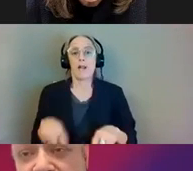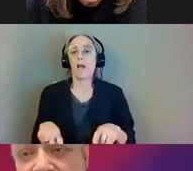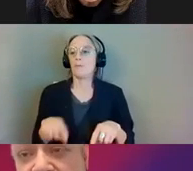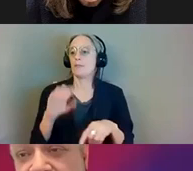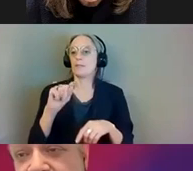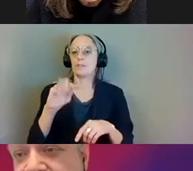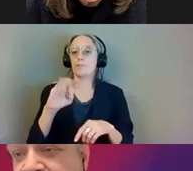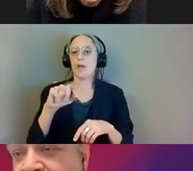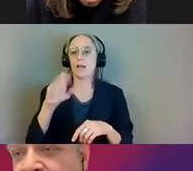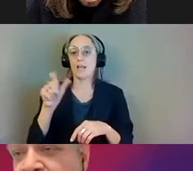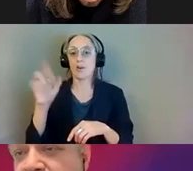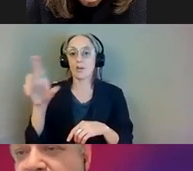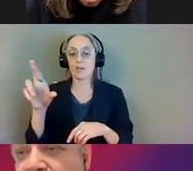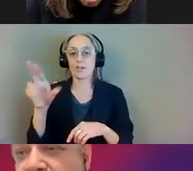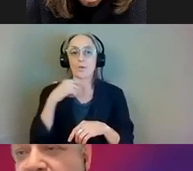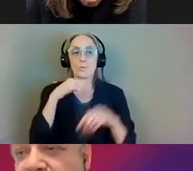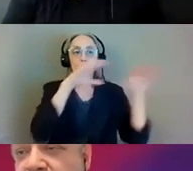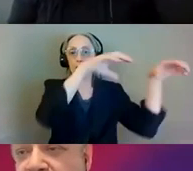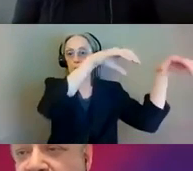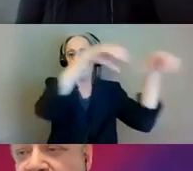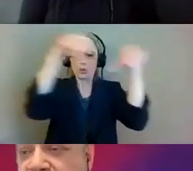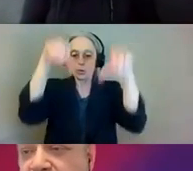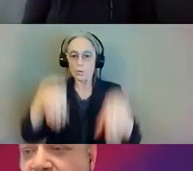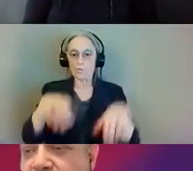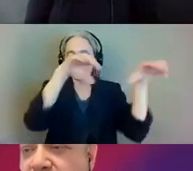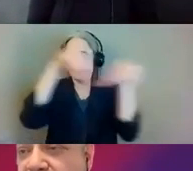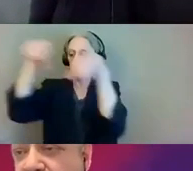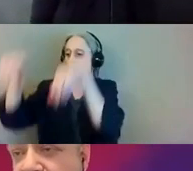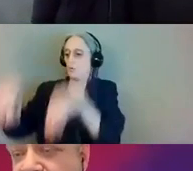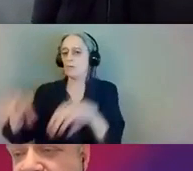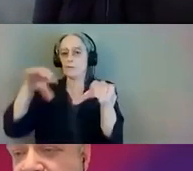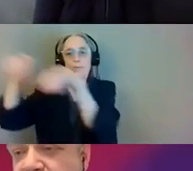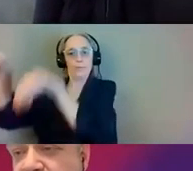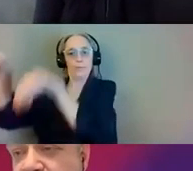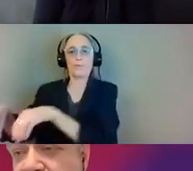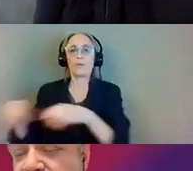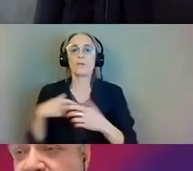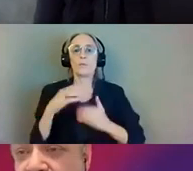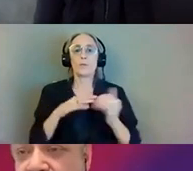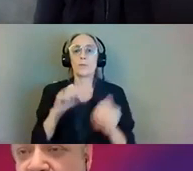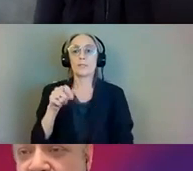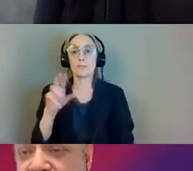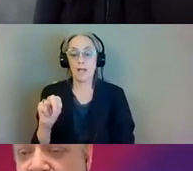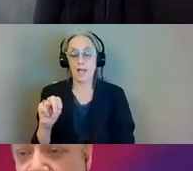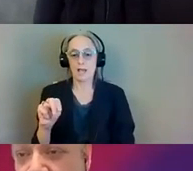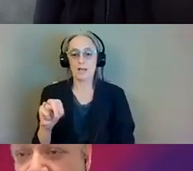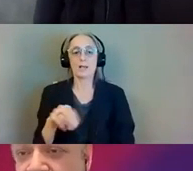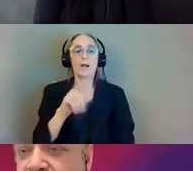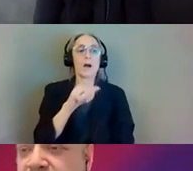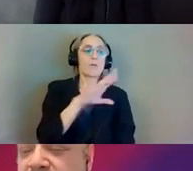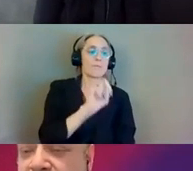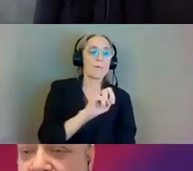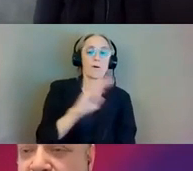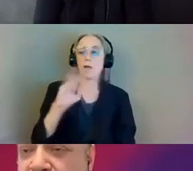mobile launching gantry so if you can imagine we build spans we build the bridge from ardmore to balmoral